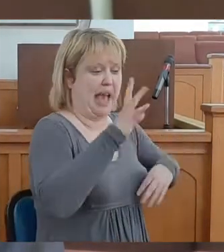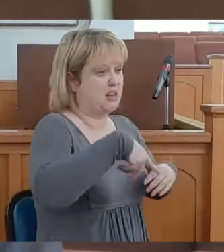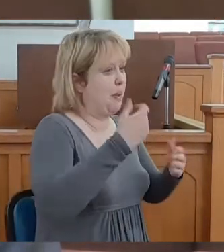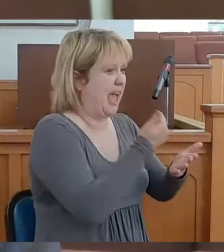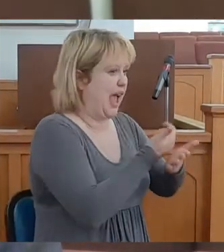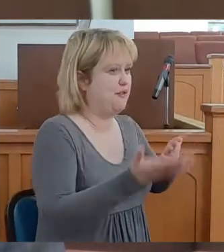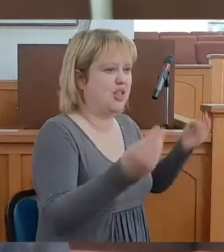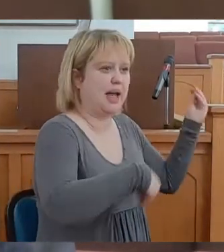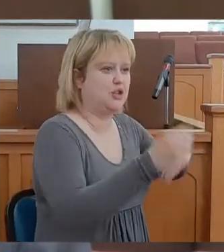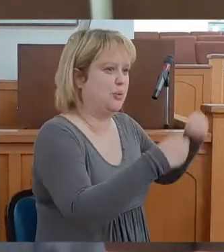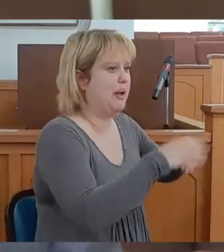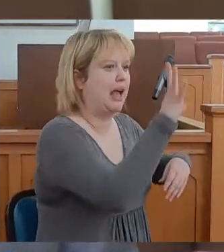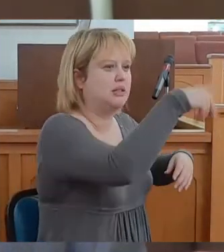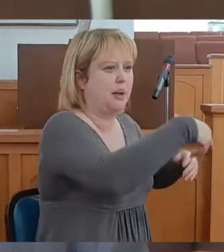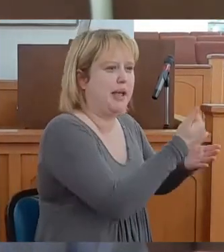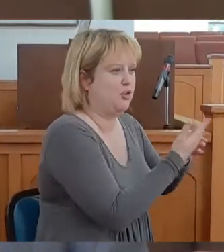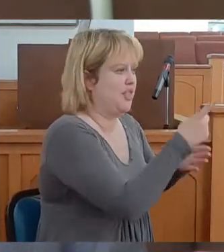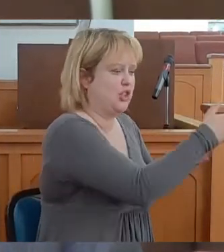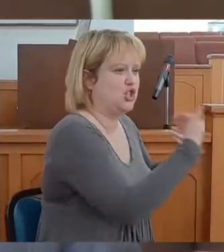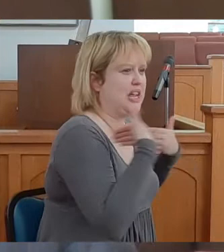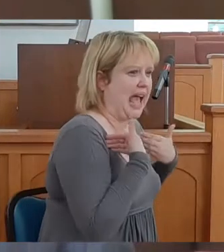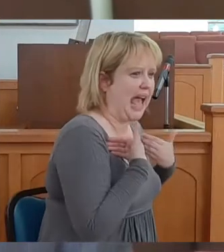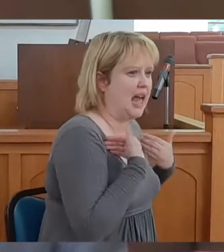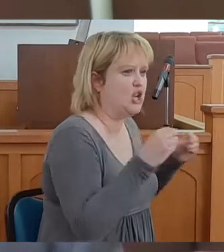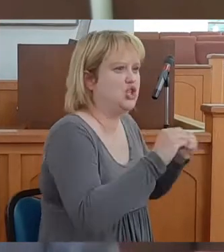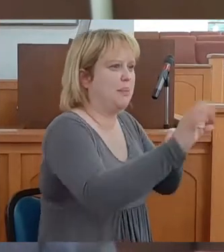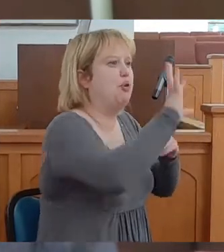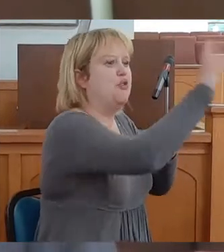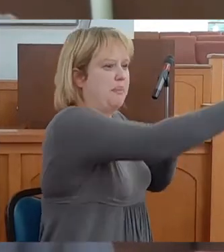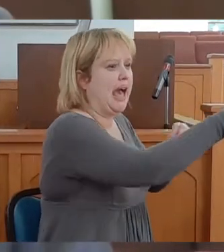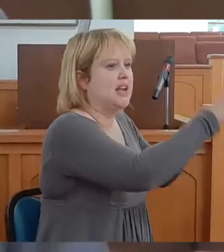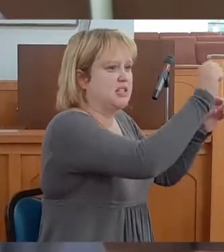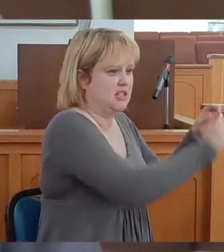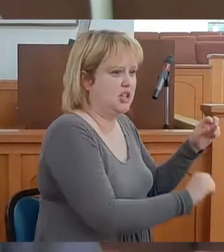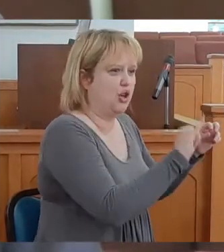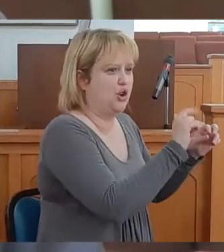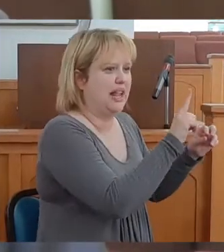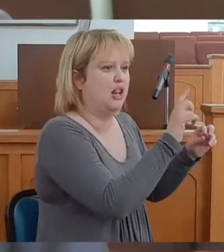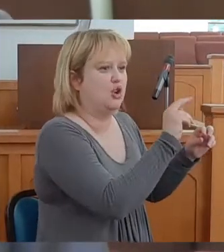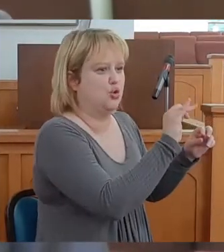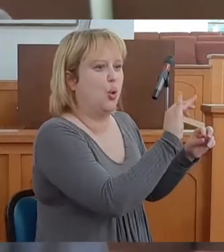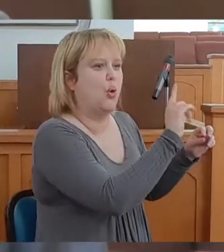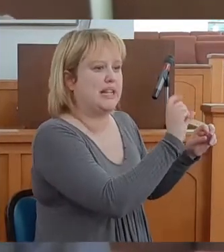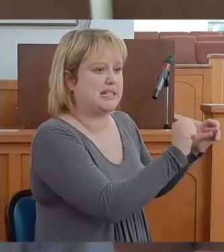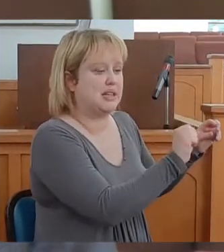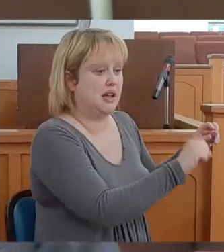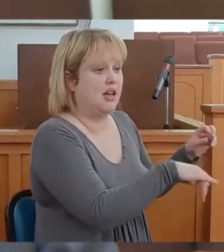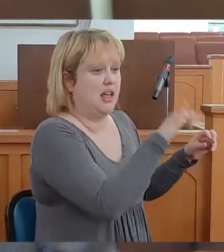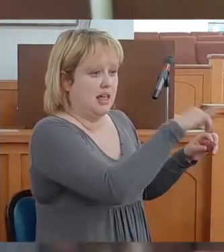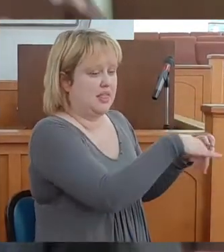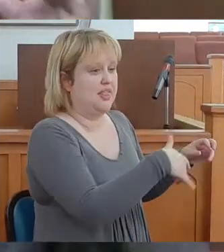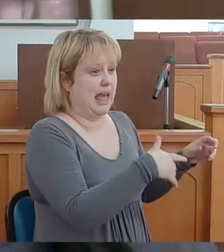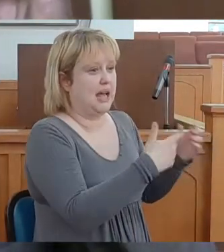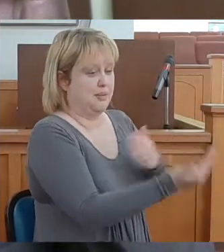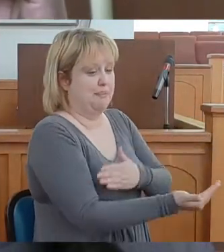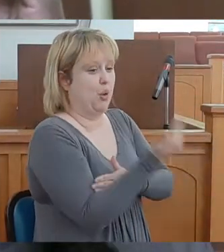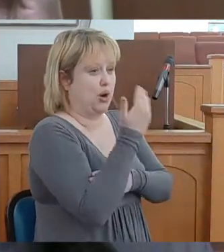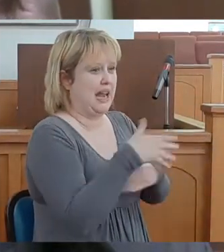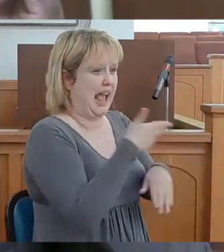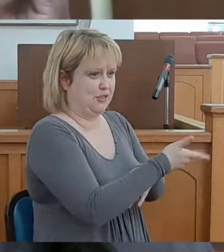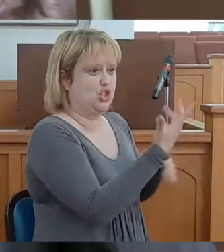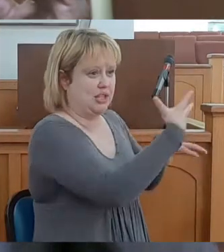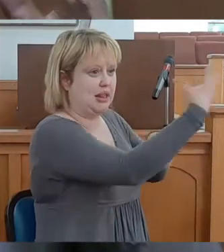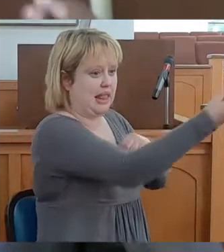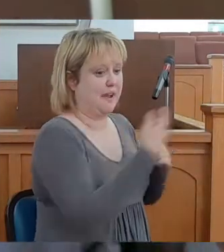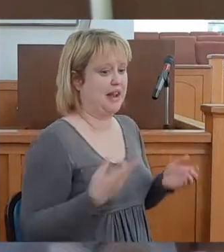everything that she had and she moved back to Southern Illinois. That following morning after she